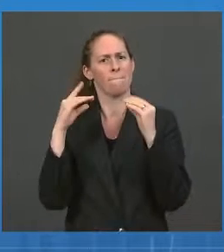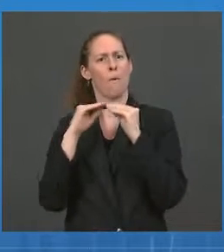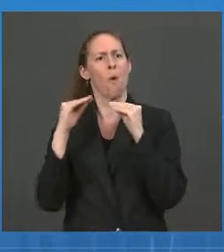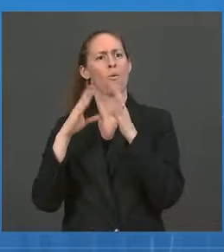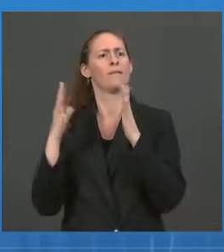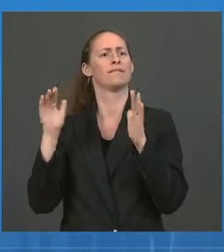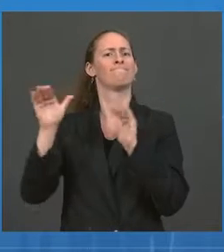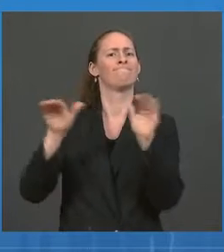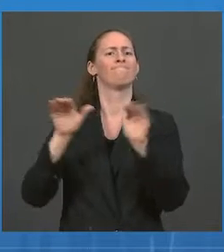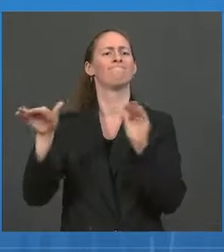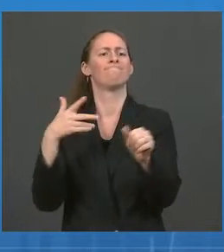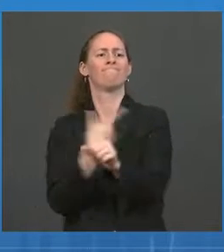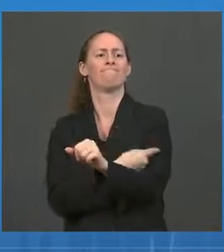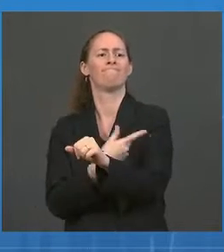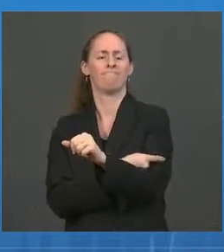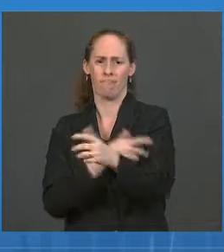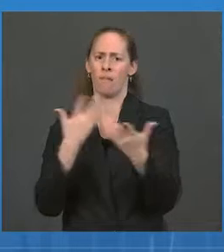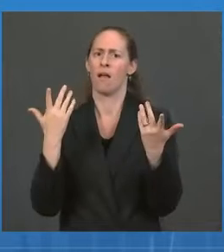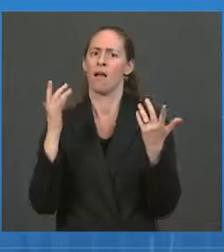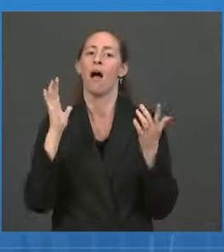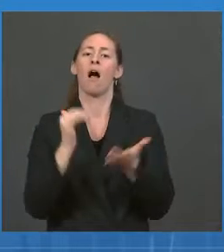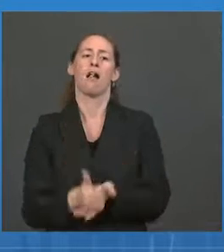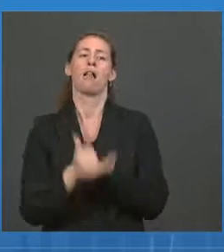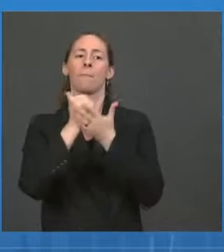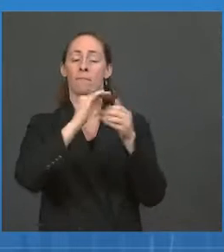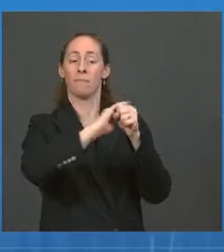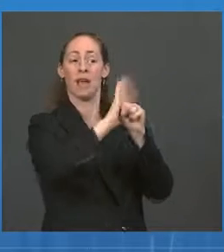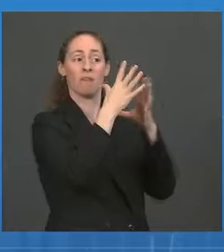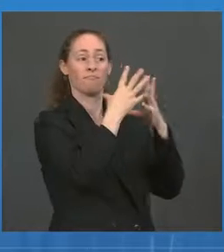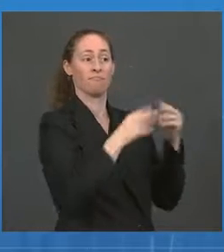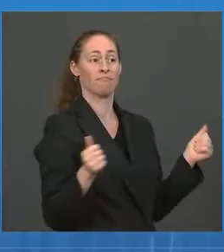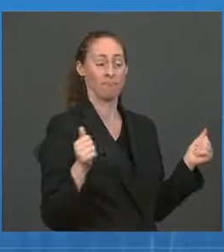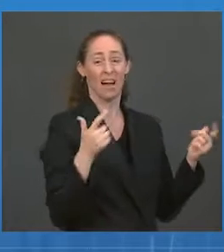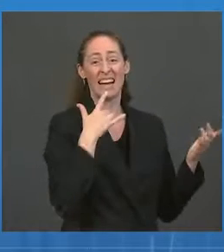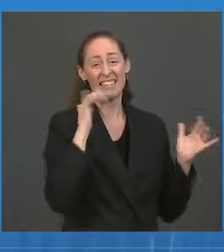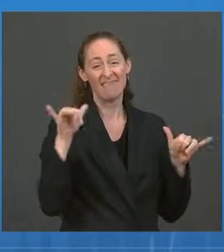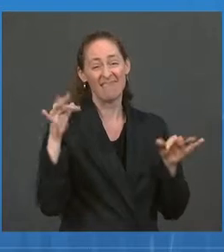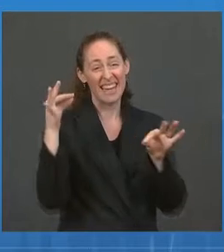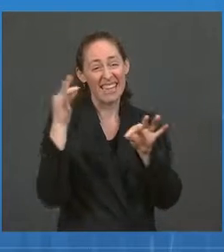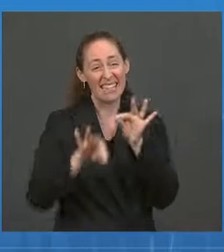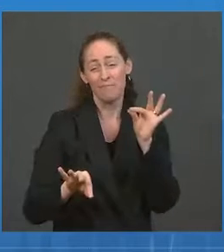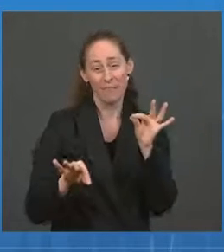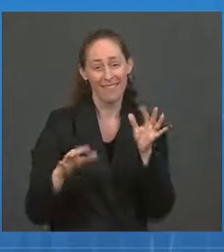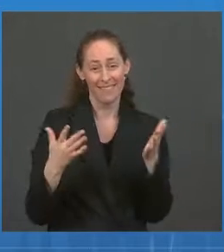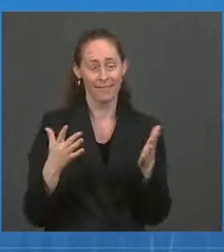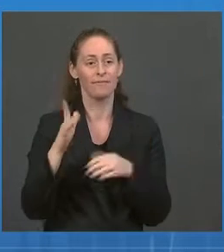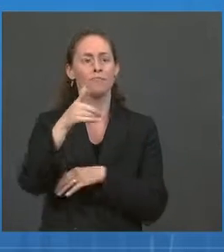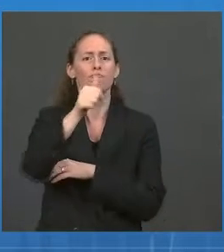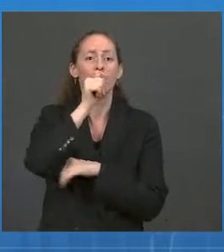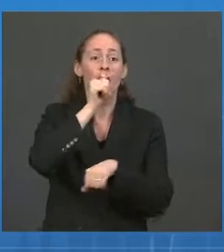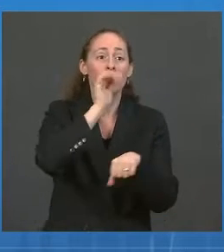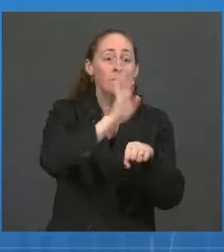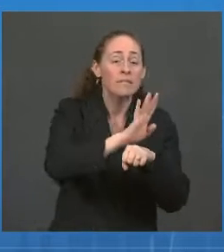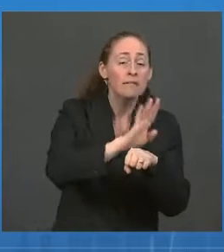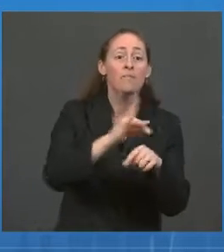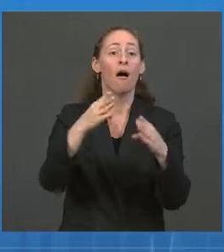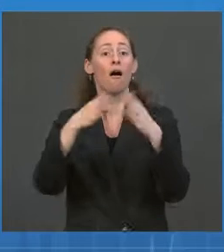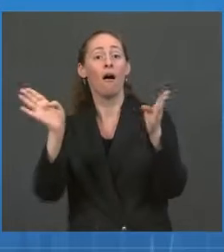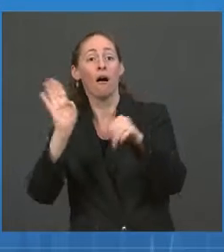best path out of the pandemic. Plain and simple, private and public sectors implementing vaccination requirements